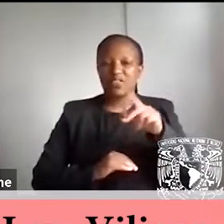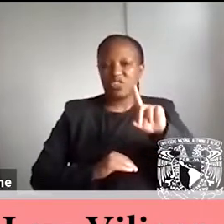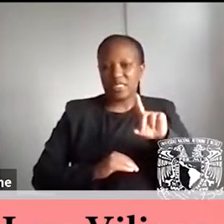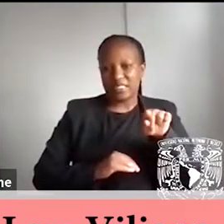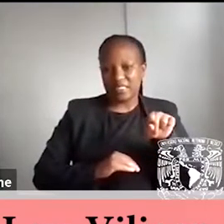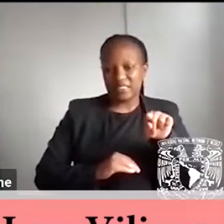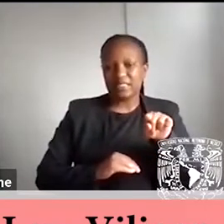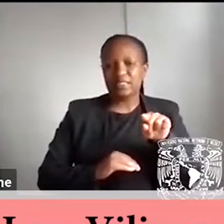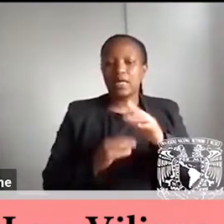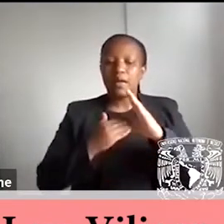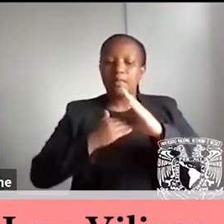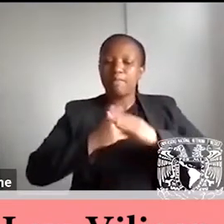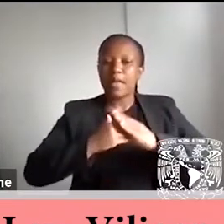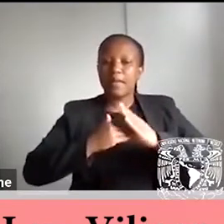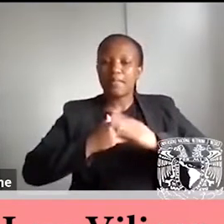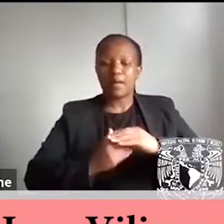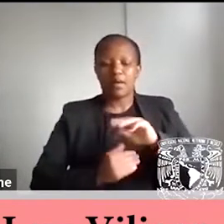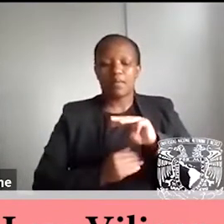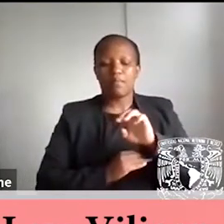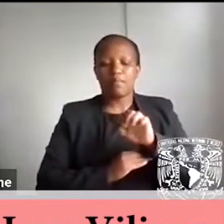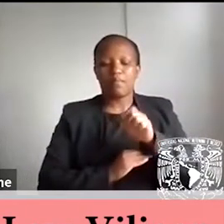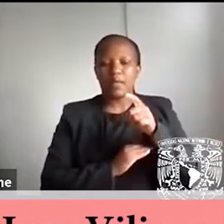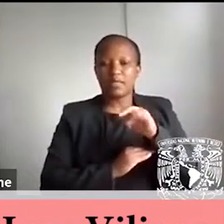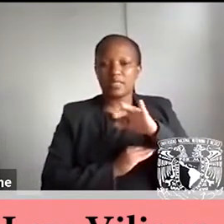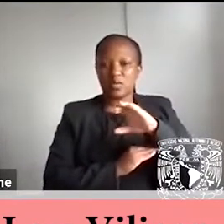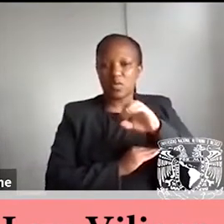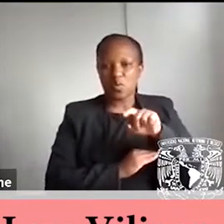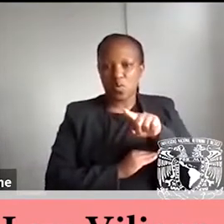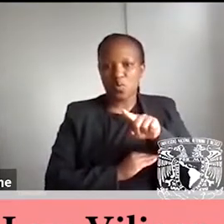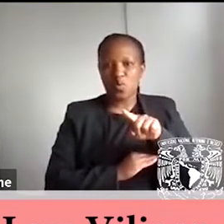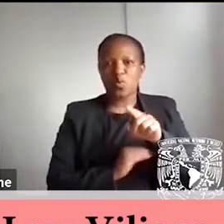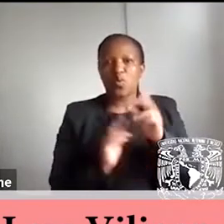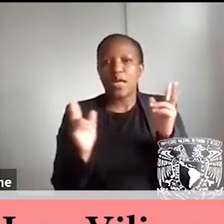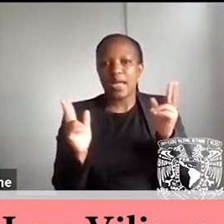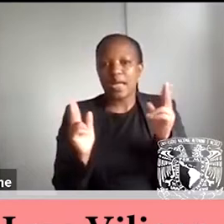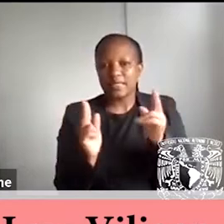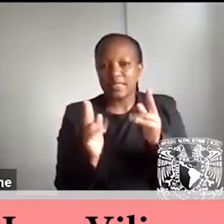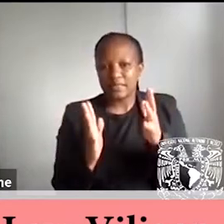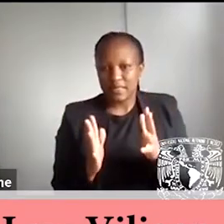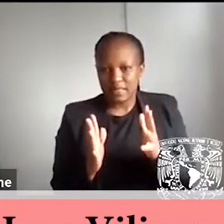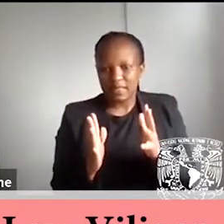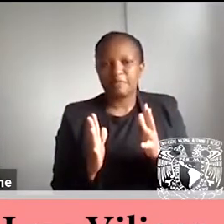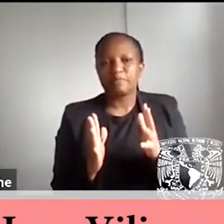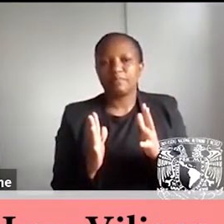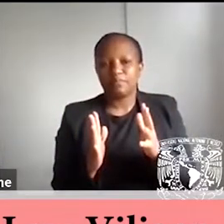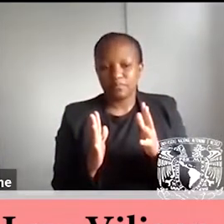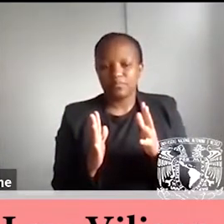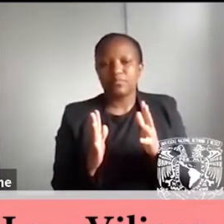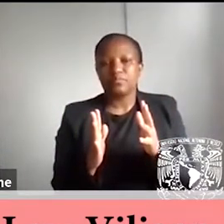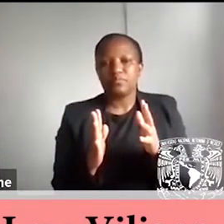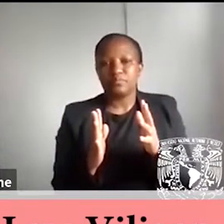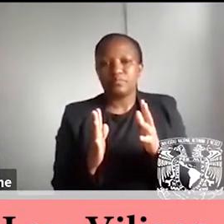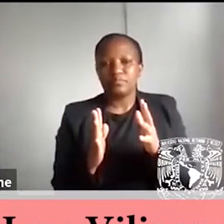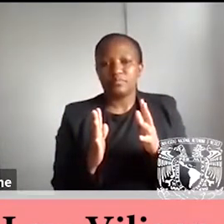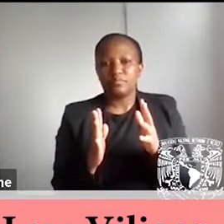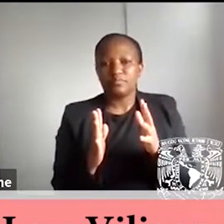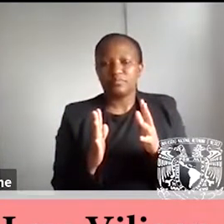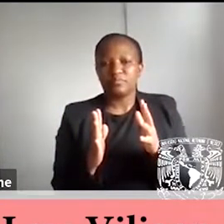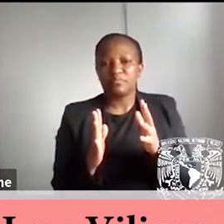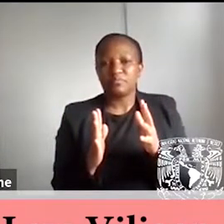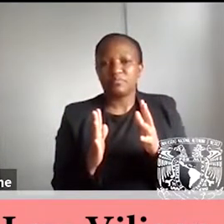member of the Mexican National System of Researchers. He's the editor of the volume, Aquí se esconde un paréntesis,